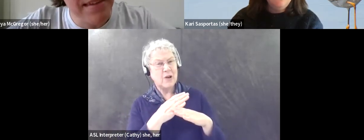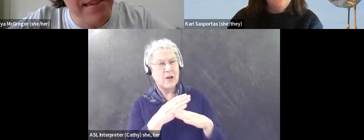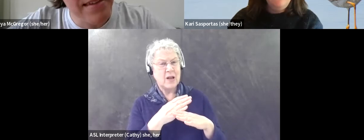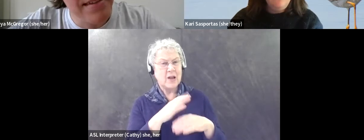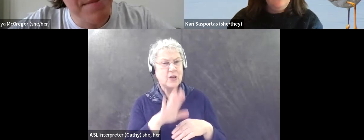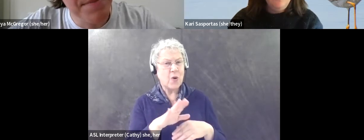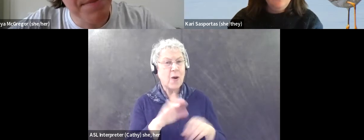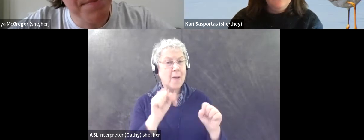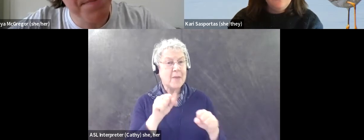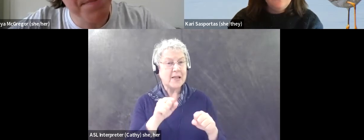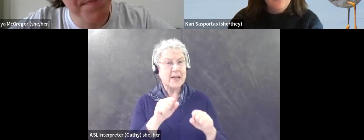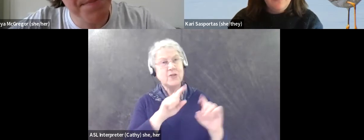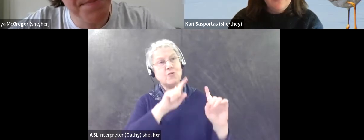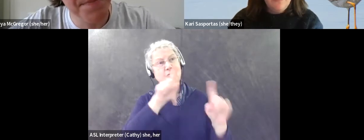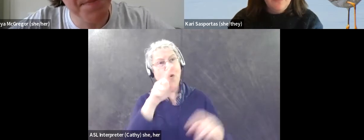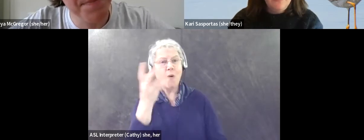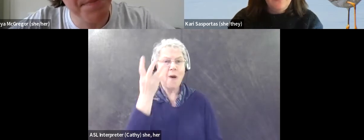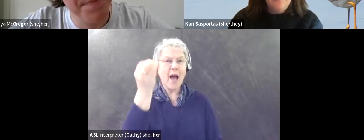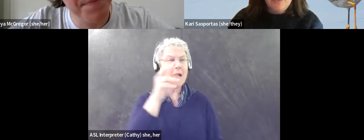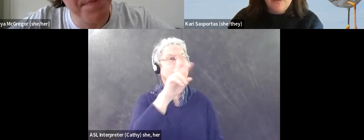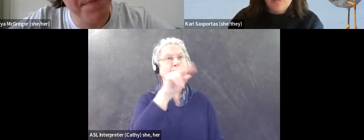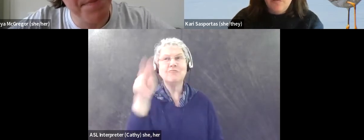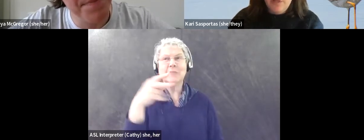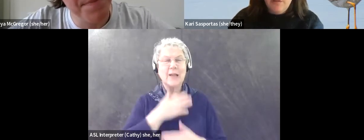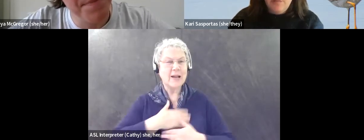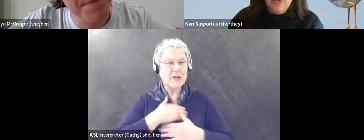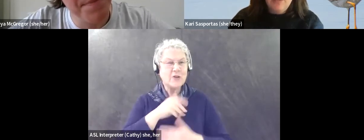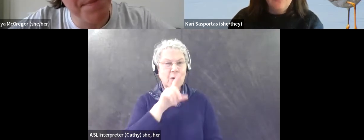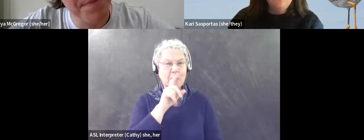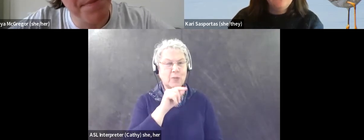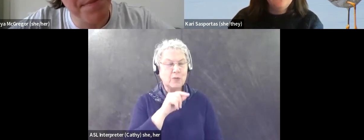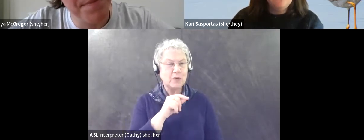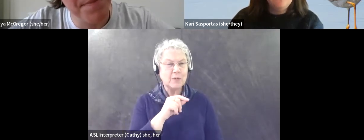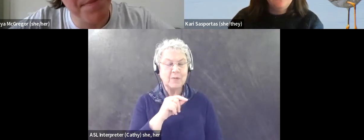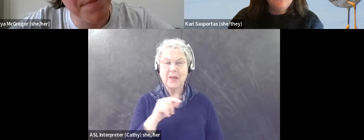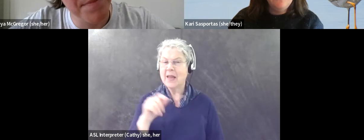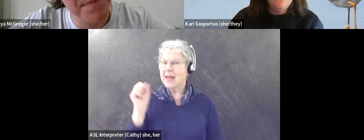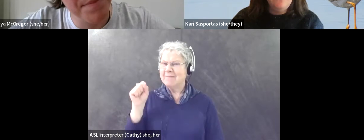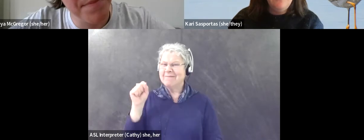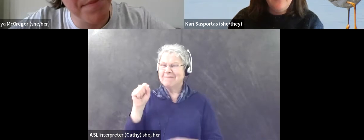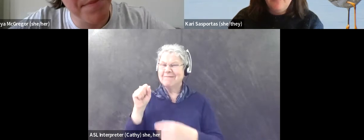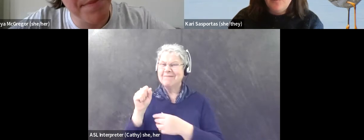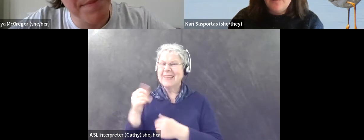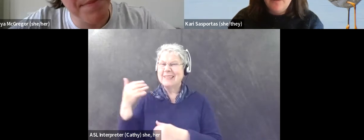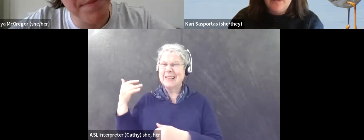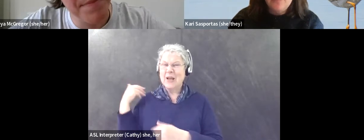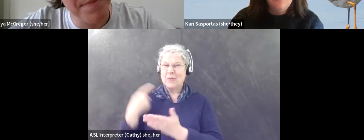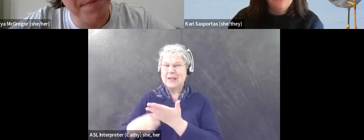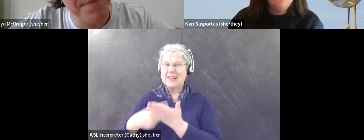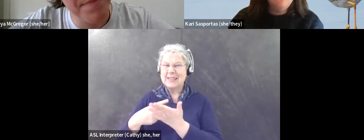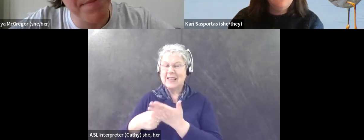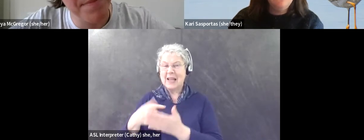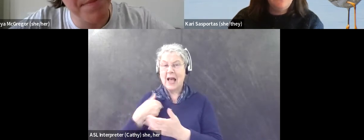Yeah. And, and we've talked about this and, and I I mentioned this briefly in the beginning when I was introducing myself. Um, I am part of the